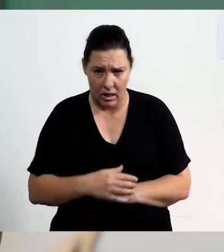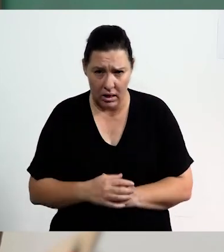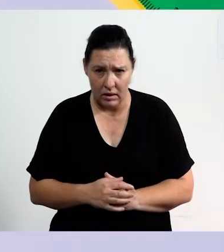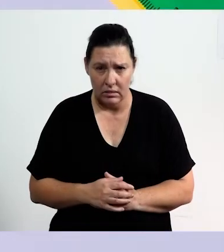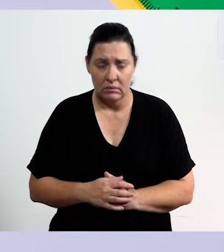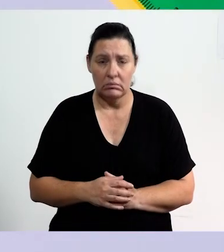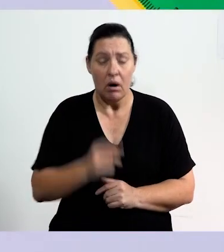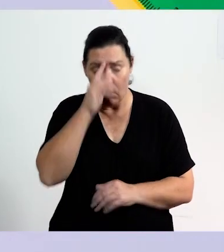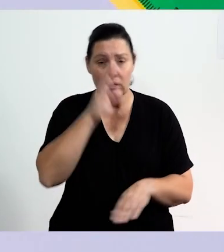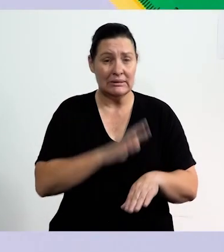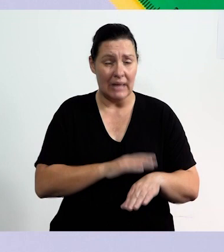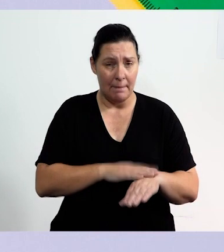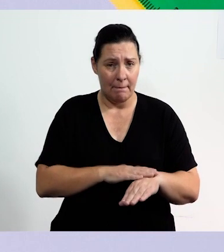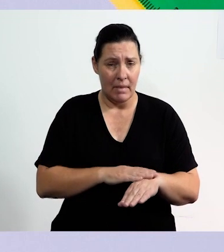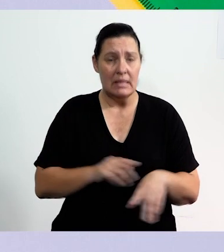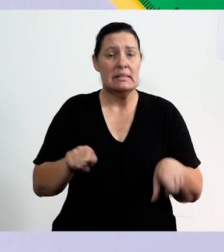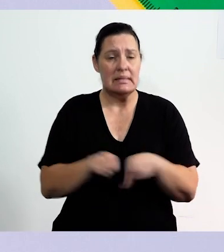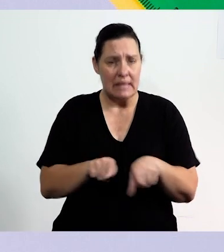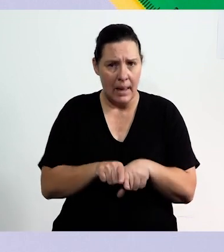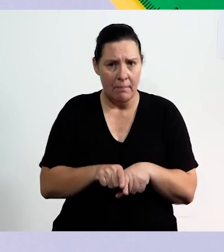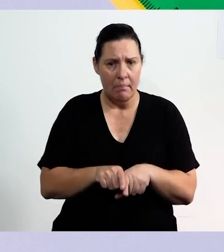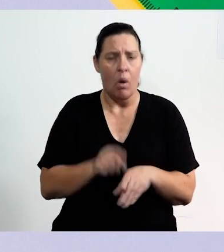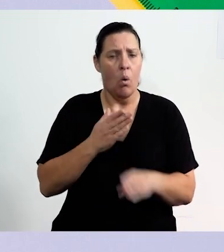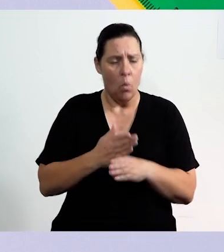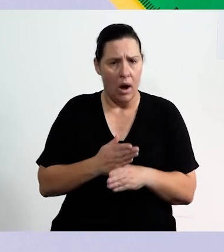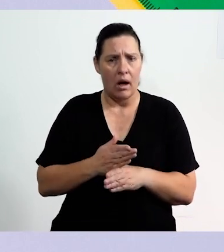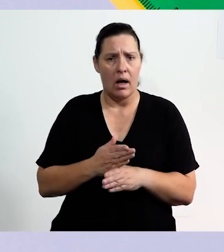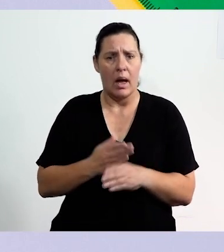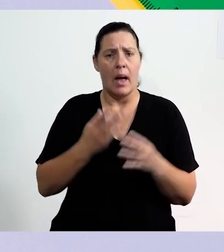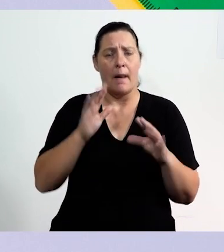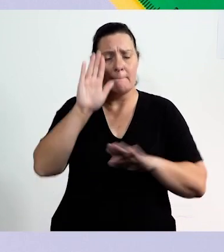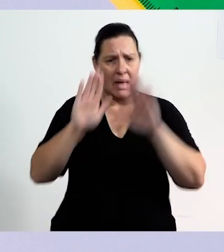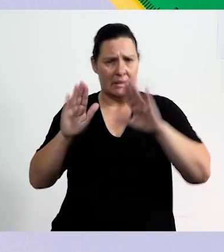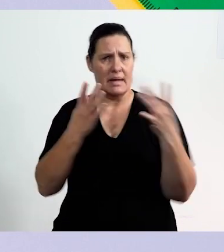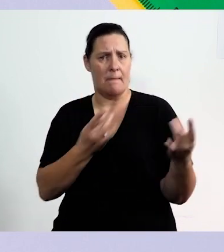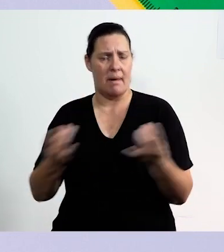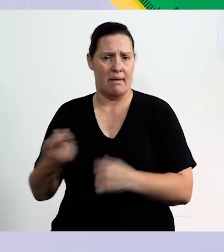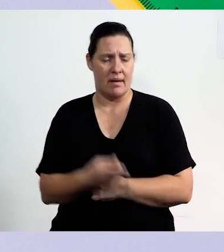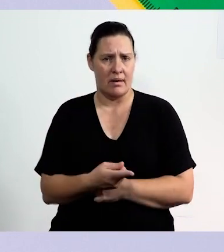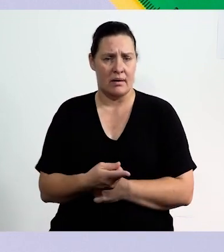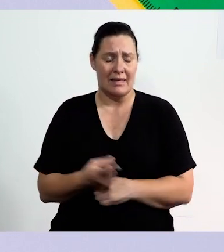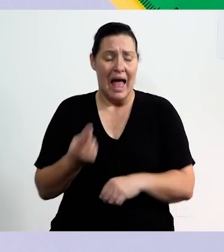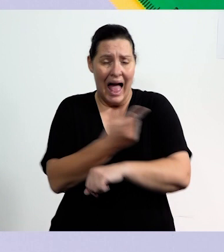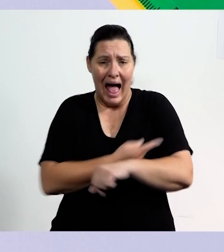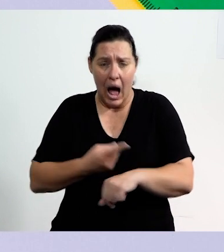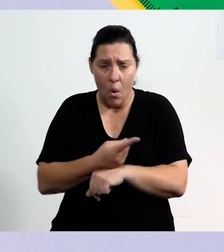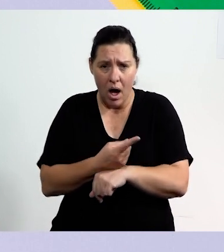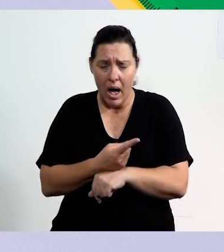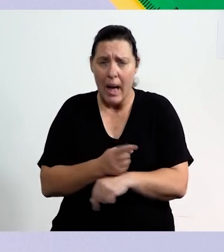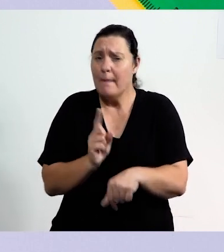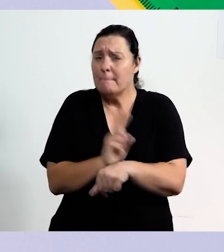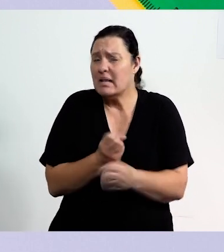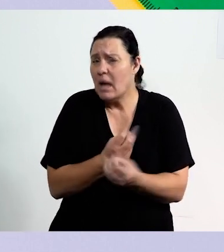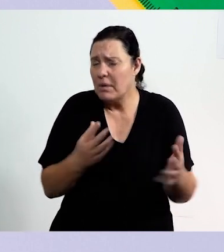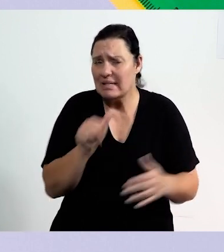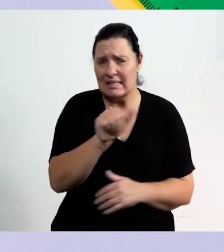So did you know that time also works in a number pattern? Every hour there are 60 minutes